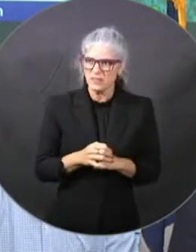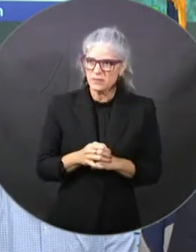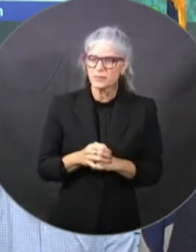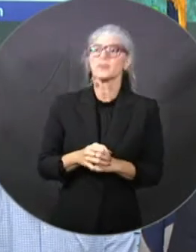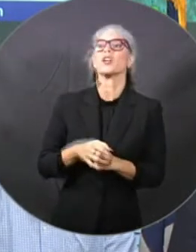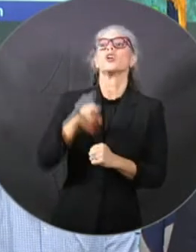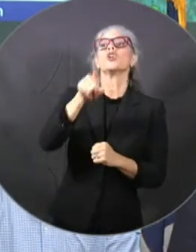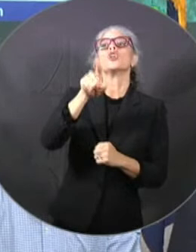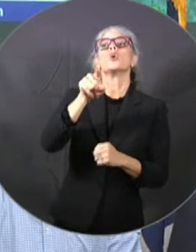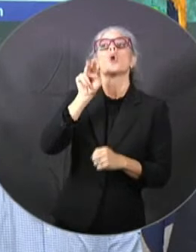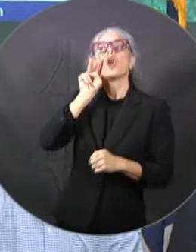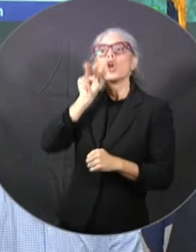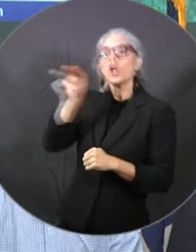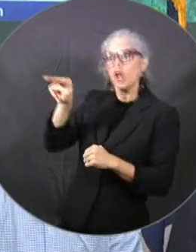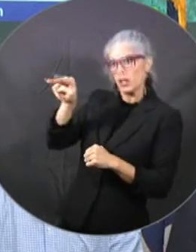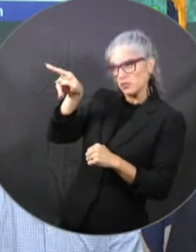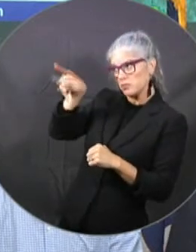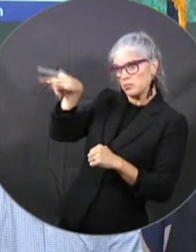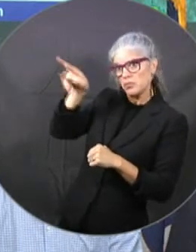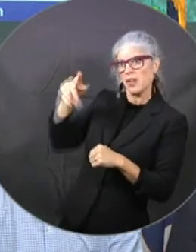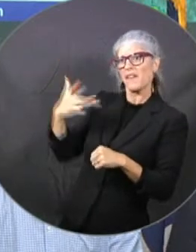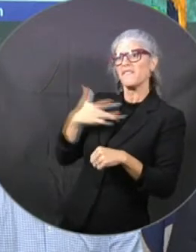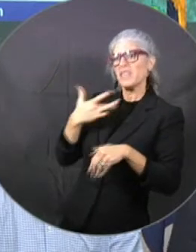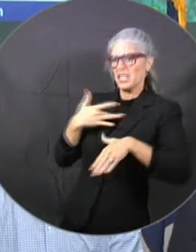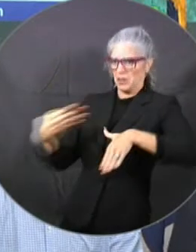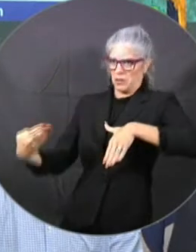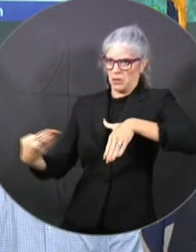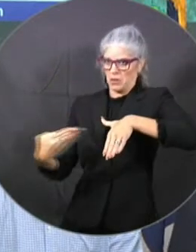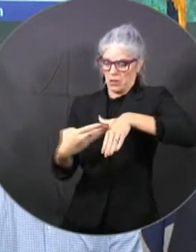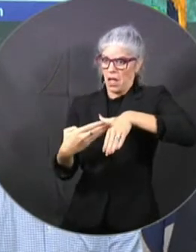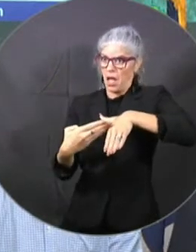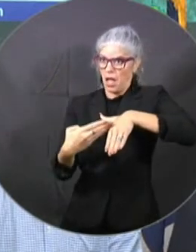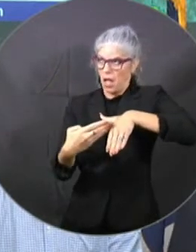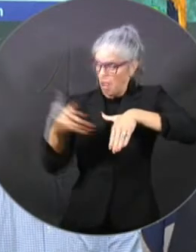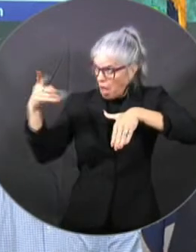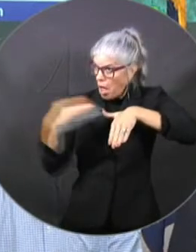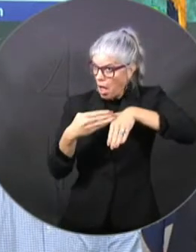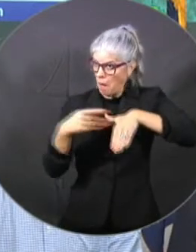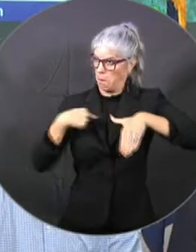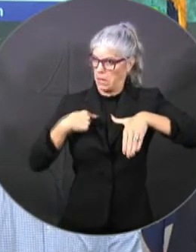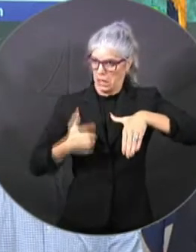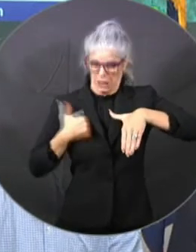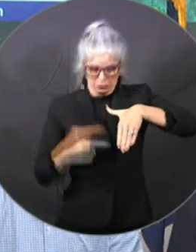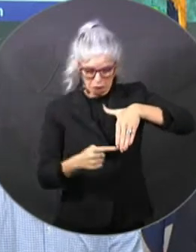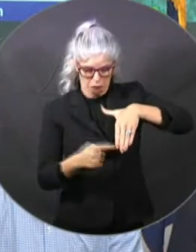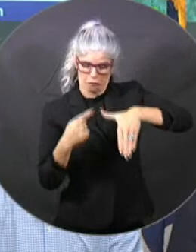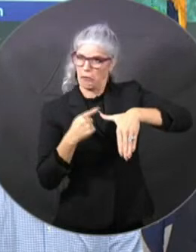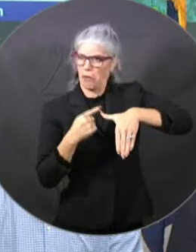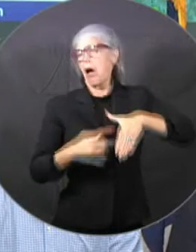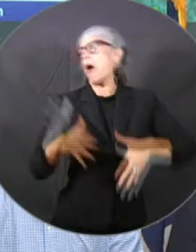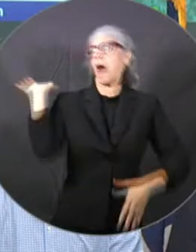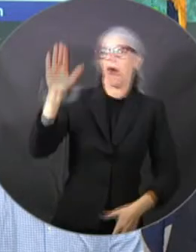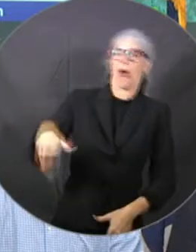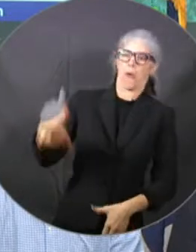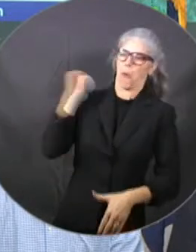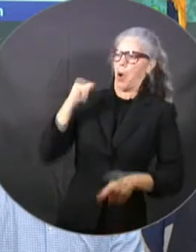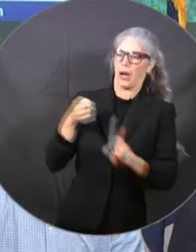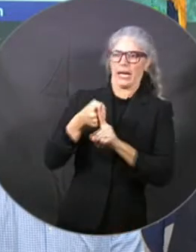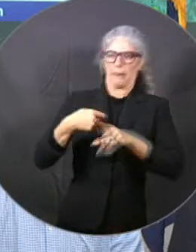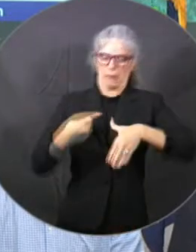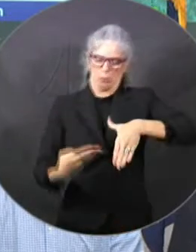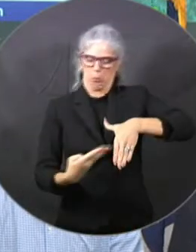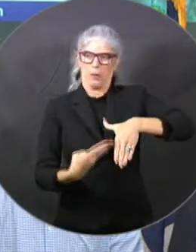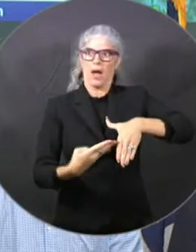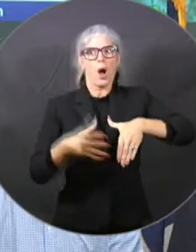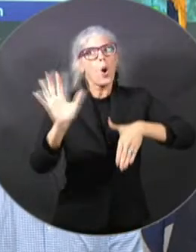look at all of the watches and warnings. As in Hurricane Ian, the very first warning that we had that something was going bad was